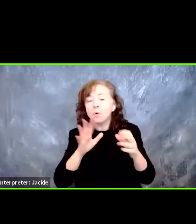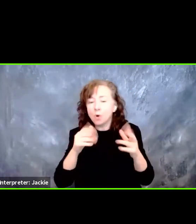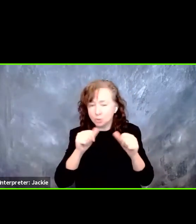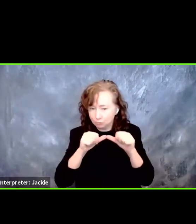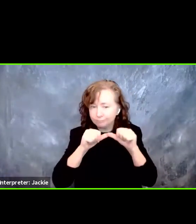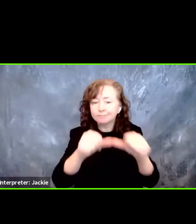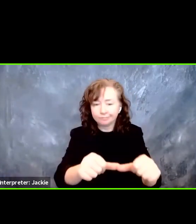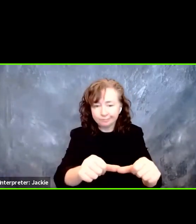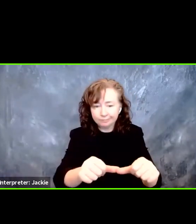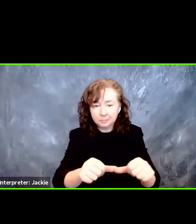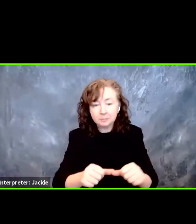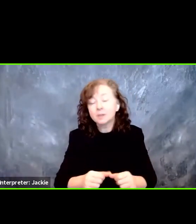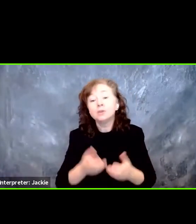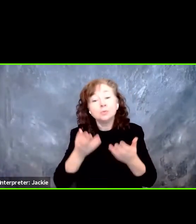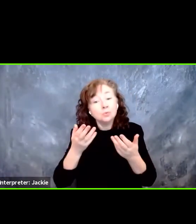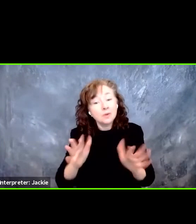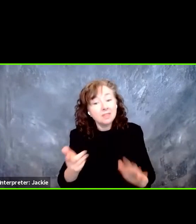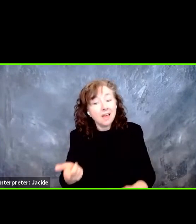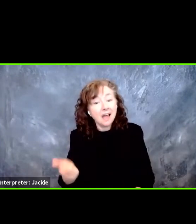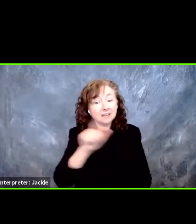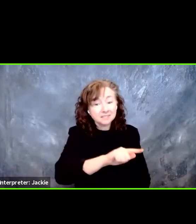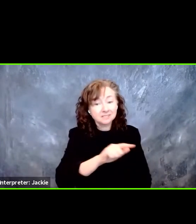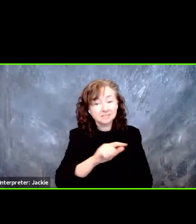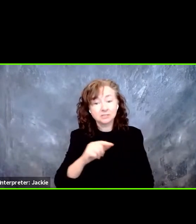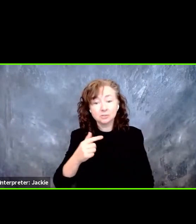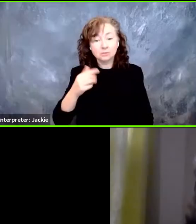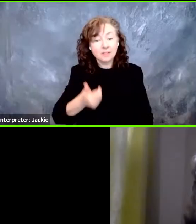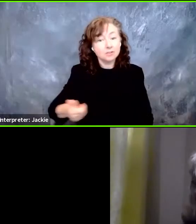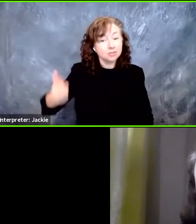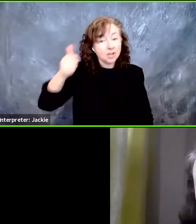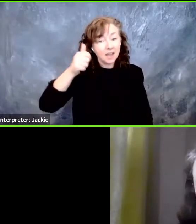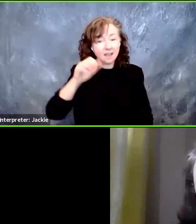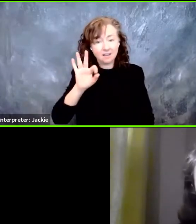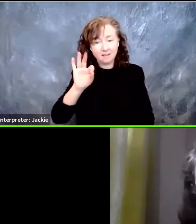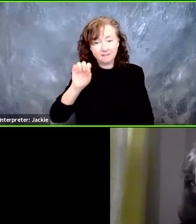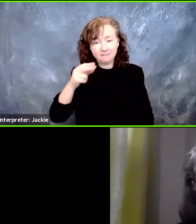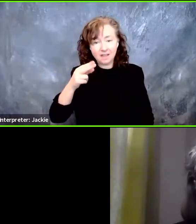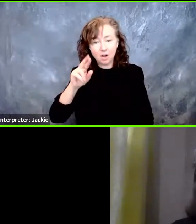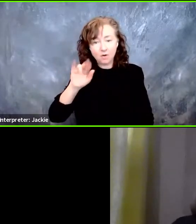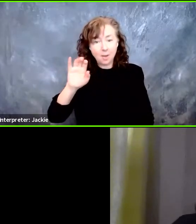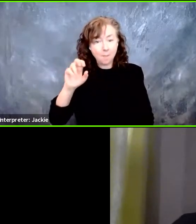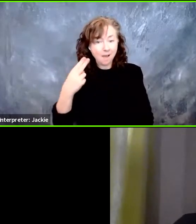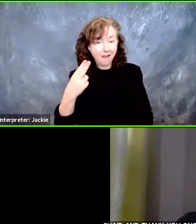it back to Chair Faribach. And just thank you once again. And I look forward to getting into the agenda.